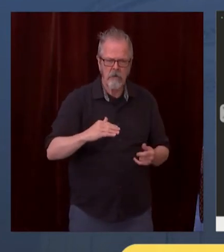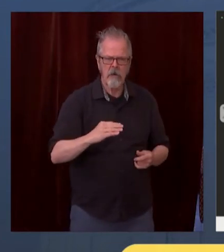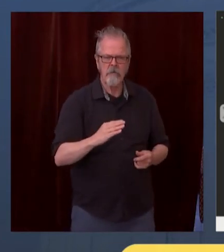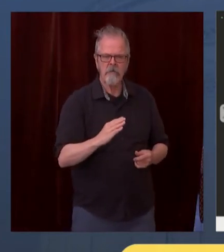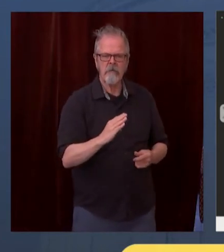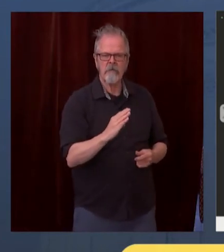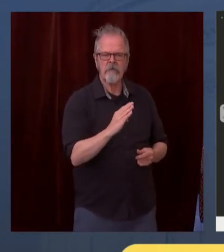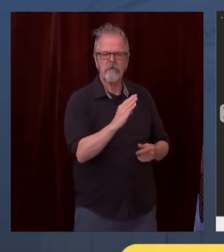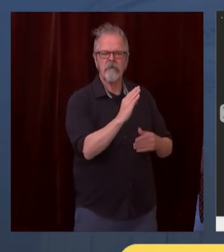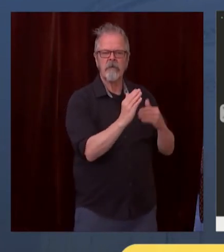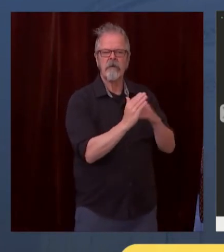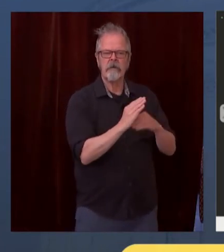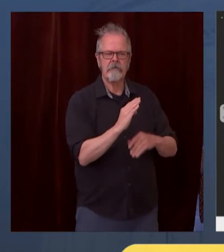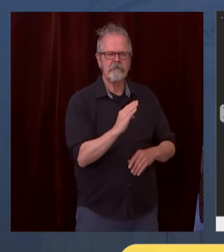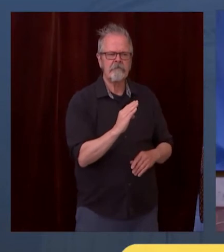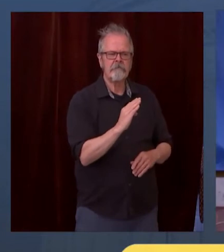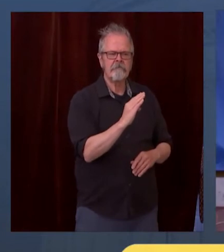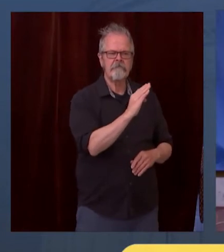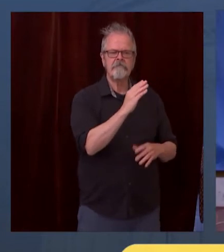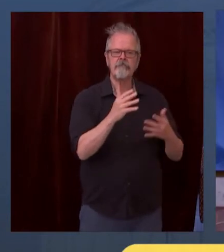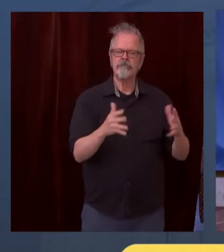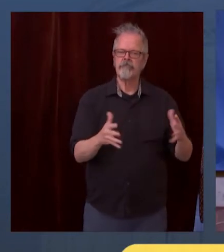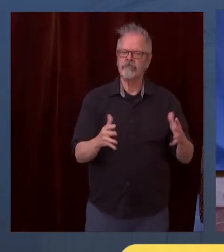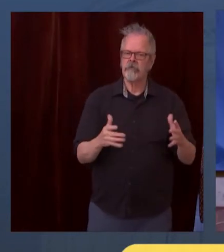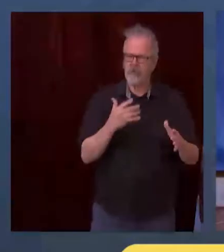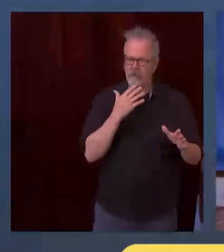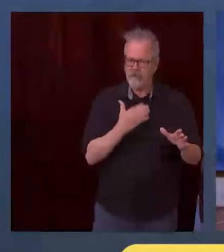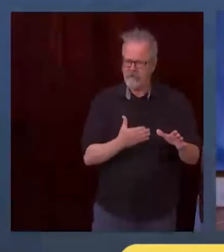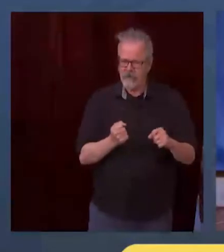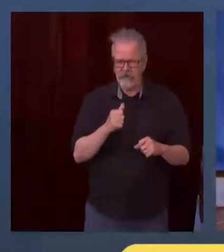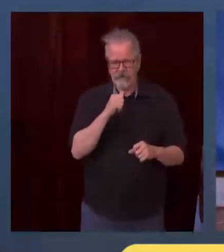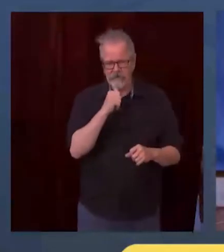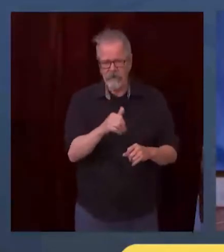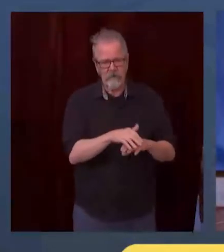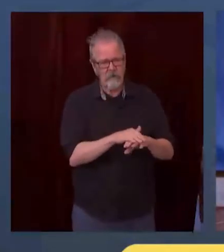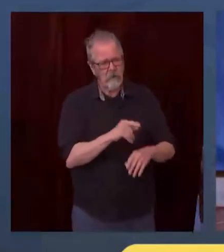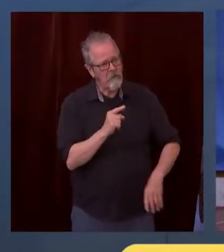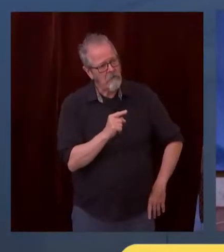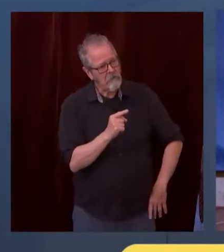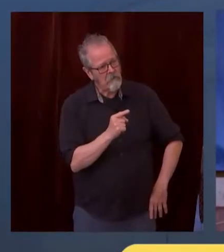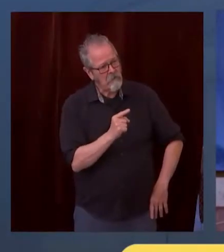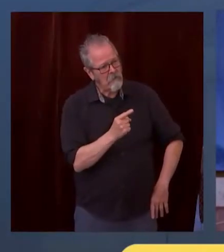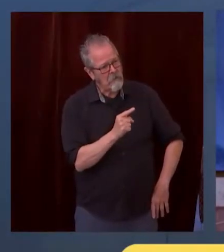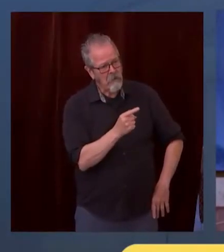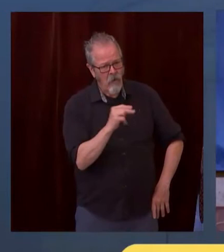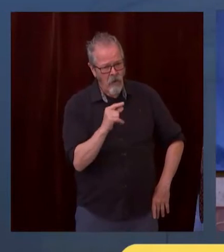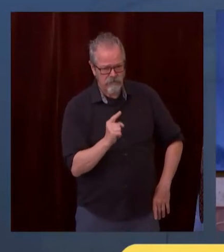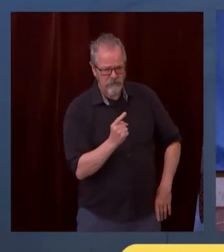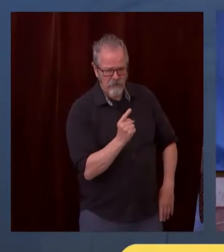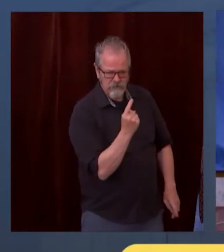relatively rapidly, unfortunately. And these are very disturbing because we know that hospitalizations